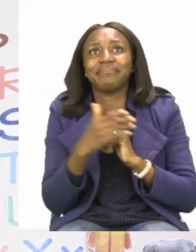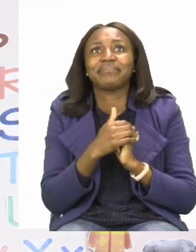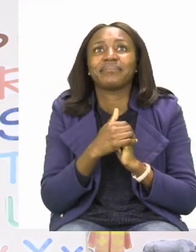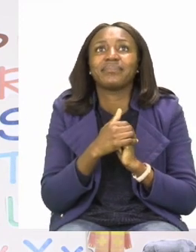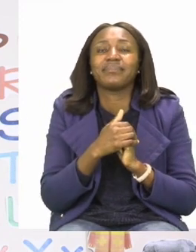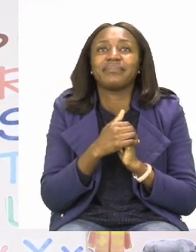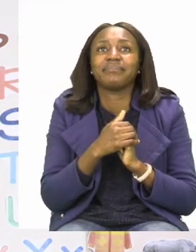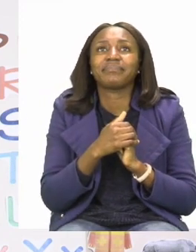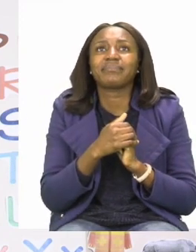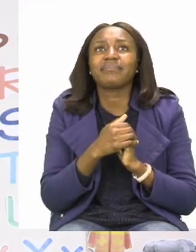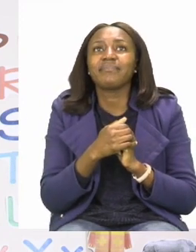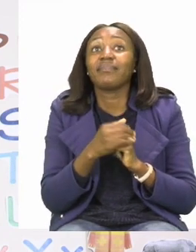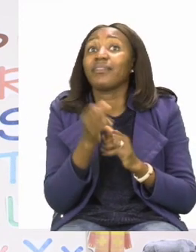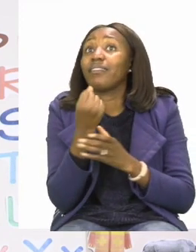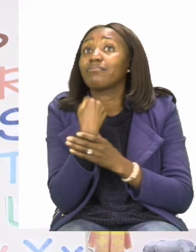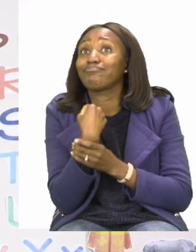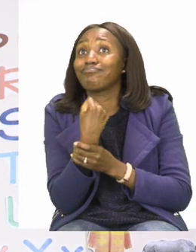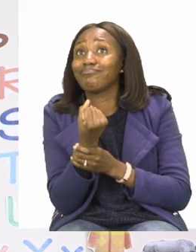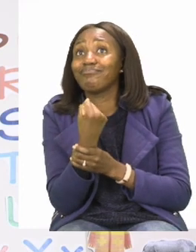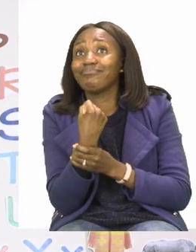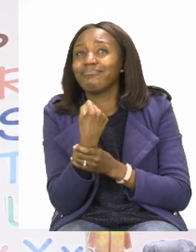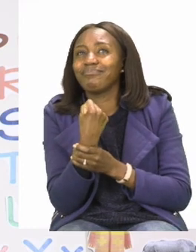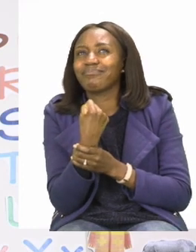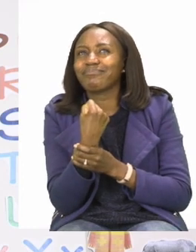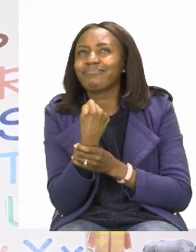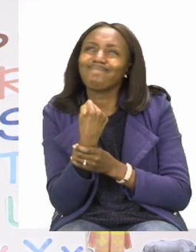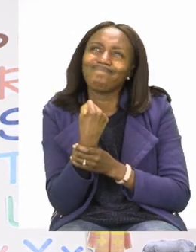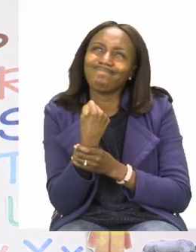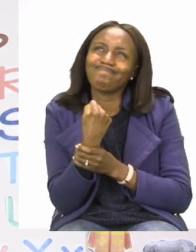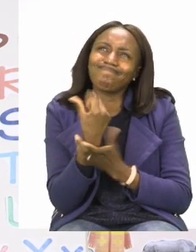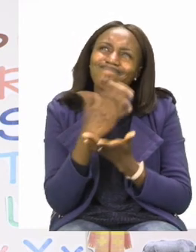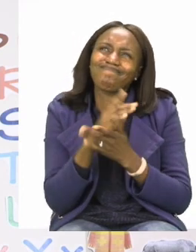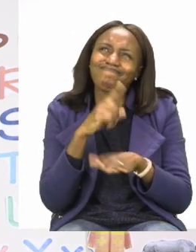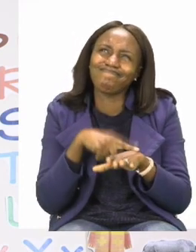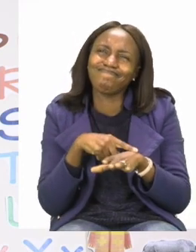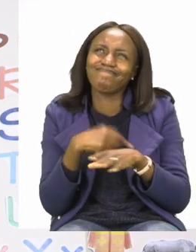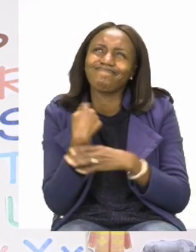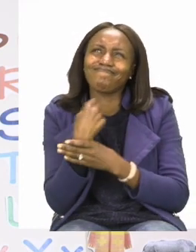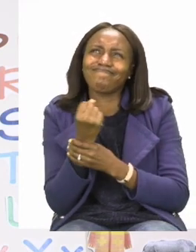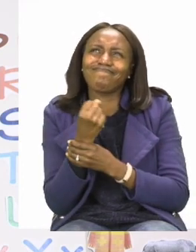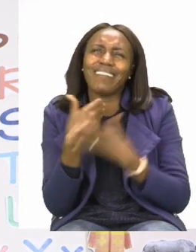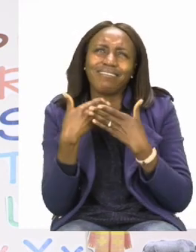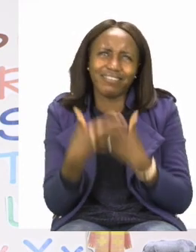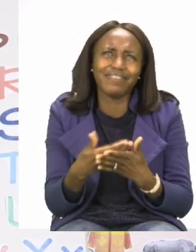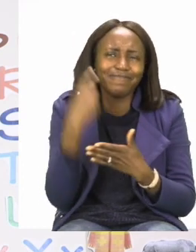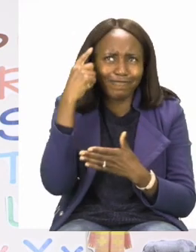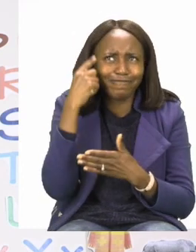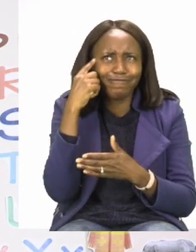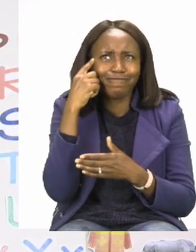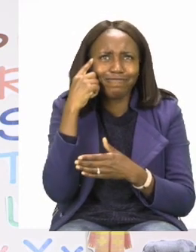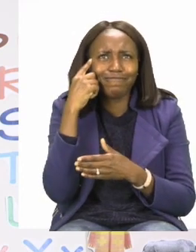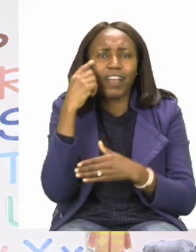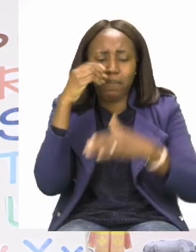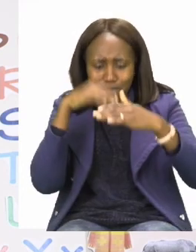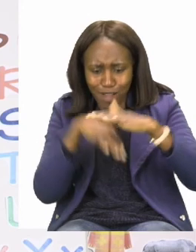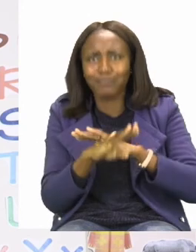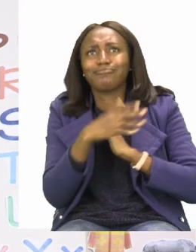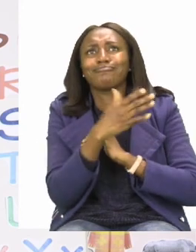And then we have a ball. Sometimes balls are heavy. So I'm also going to say it's sinking.